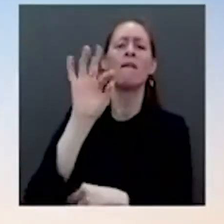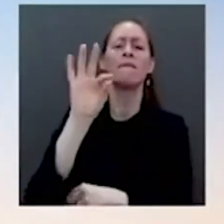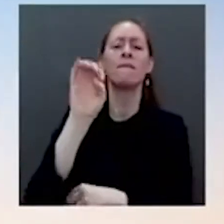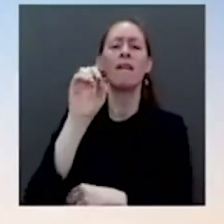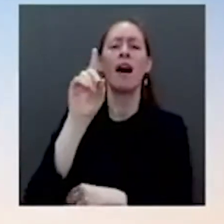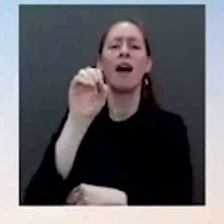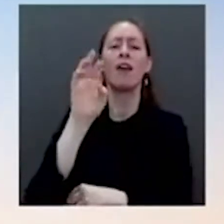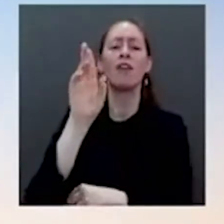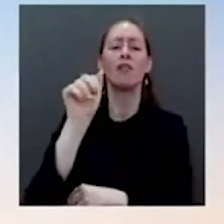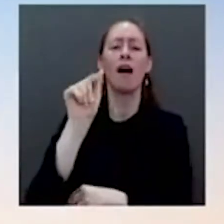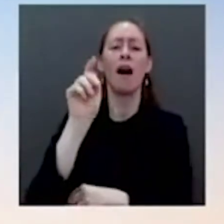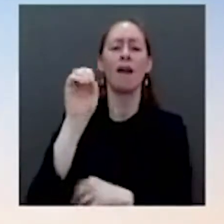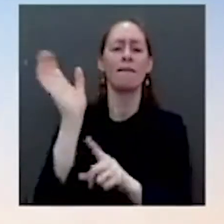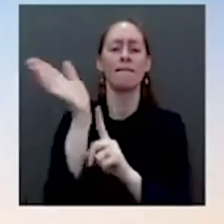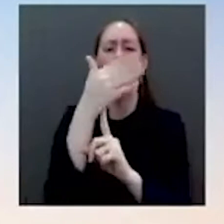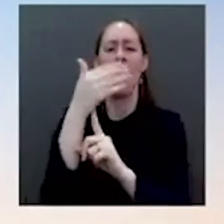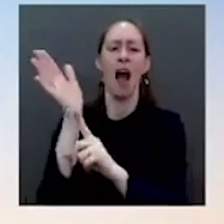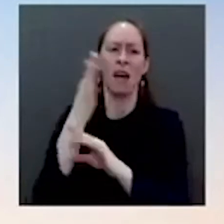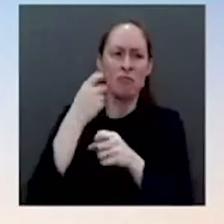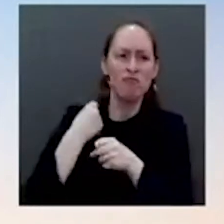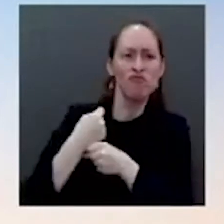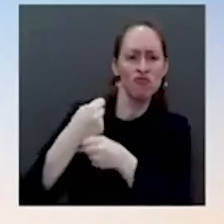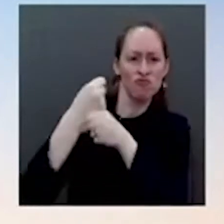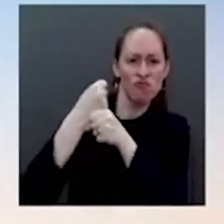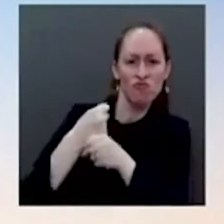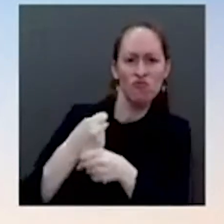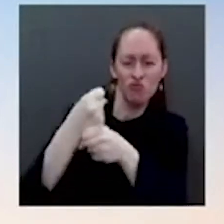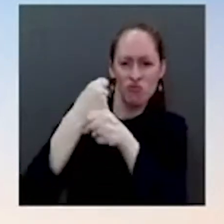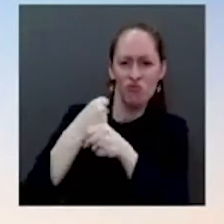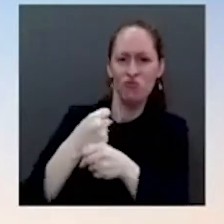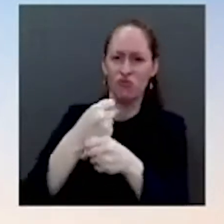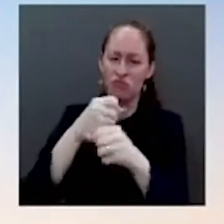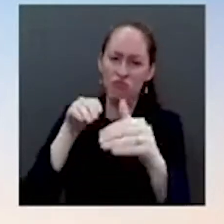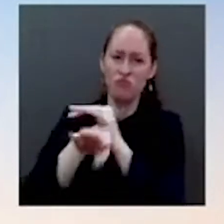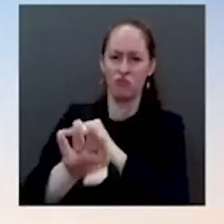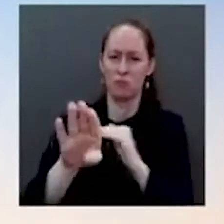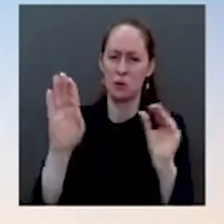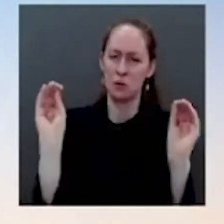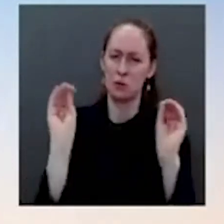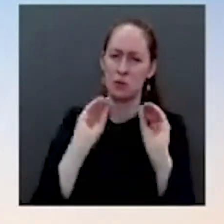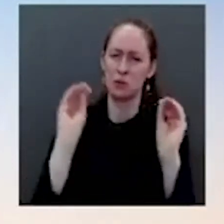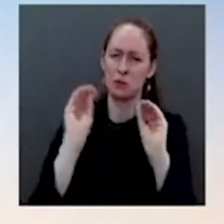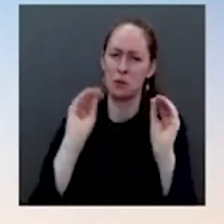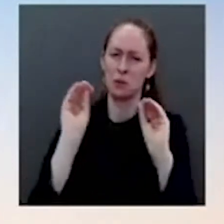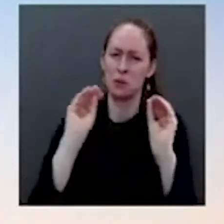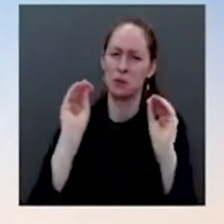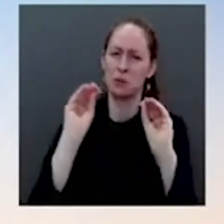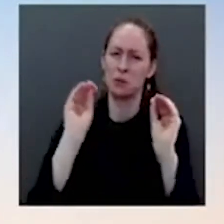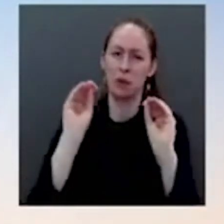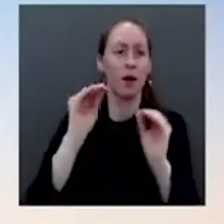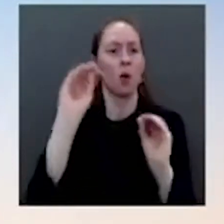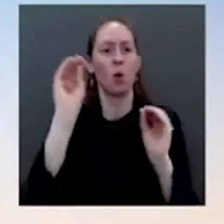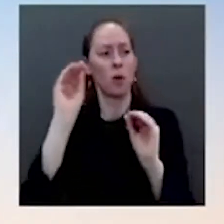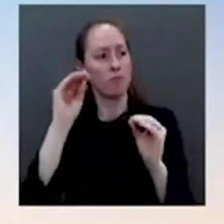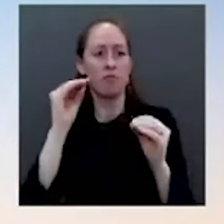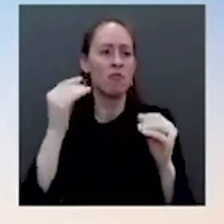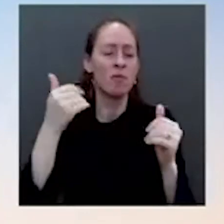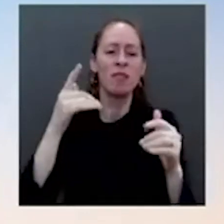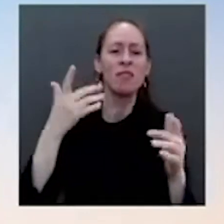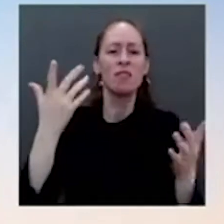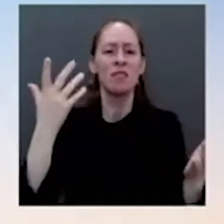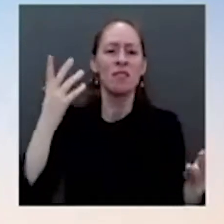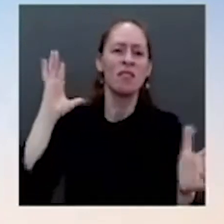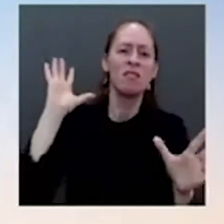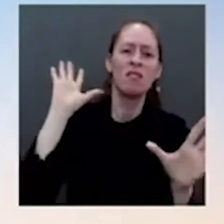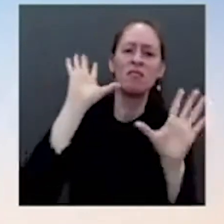of the House. So instead of, for those who are being critics of the Vice President's remarks, I think instead of focusing on or